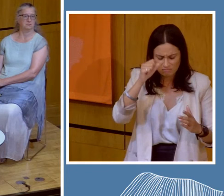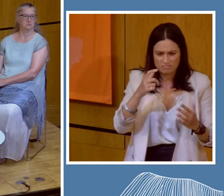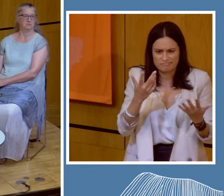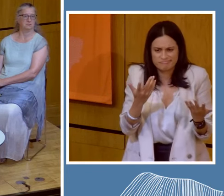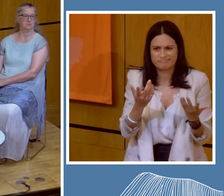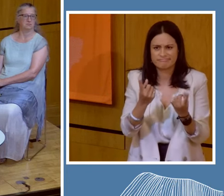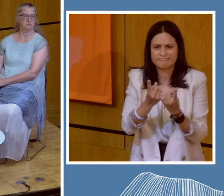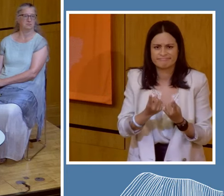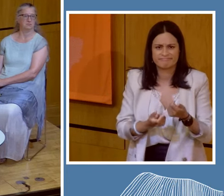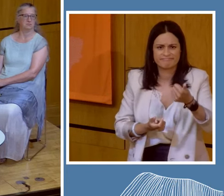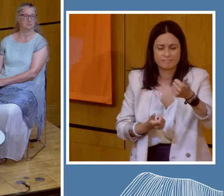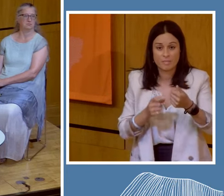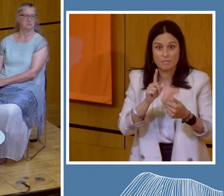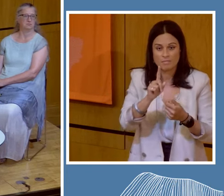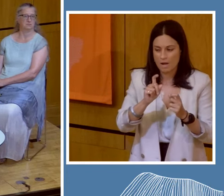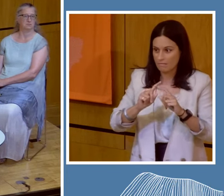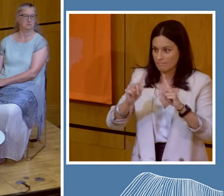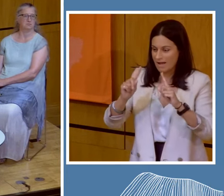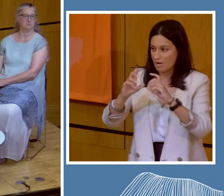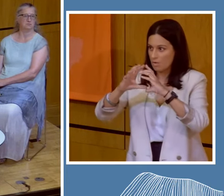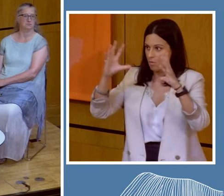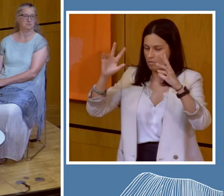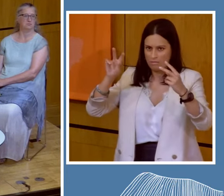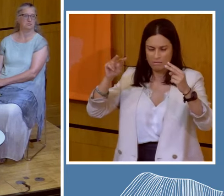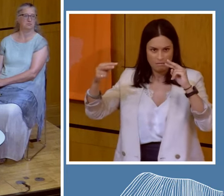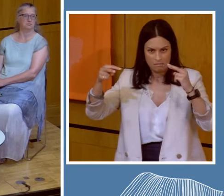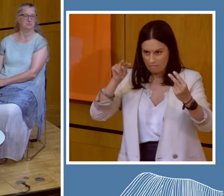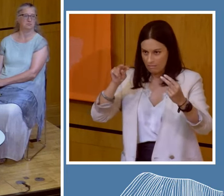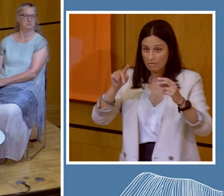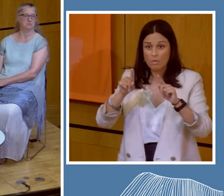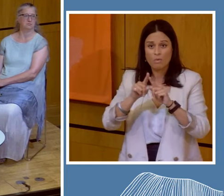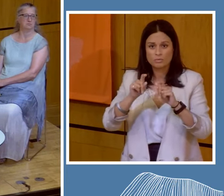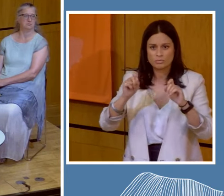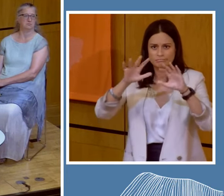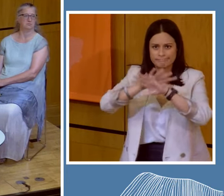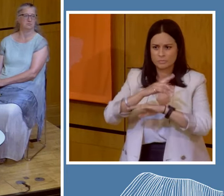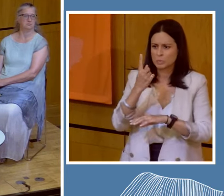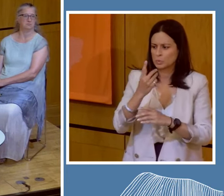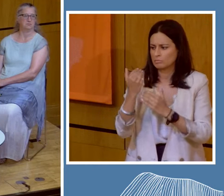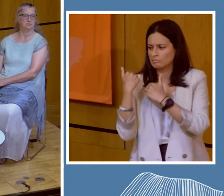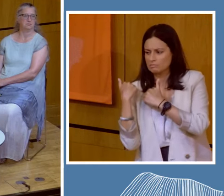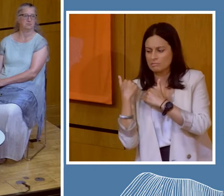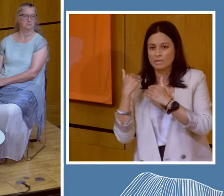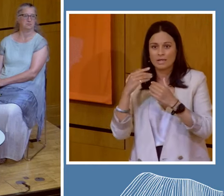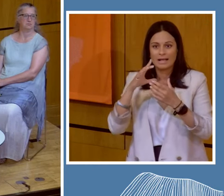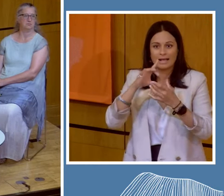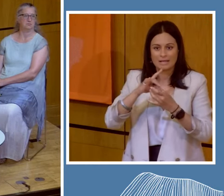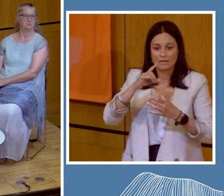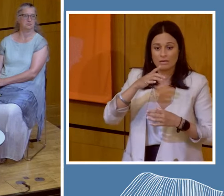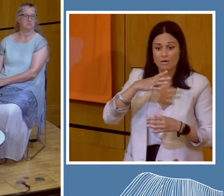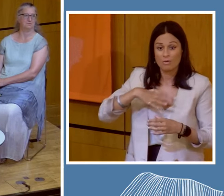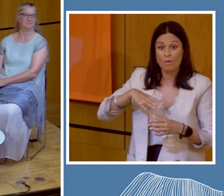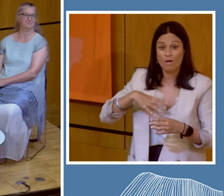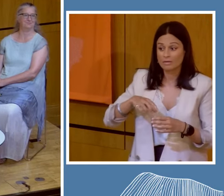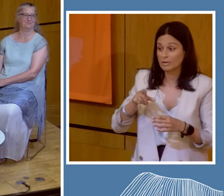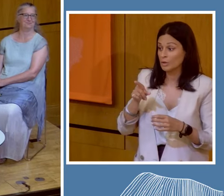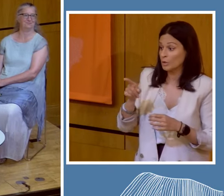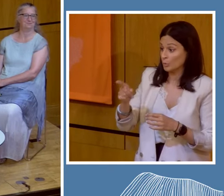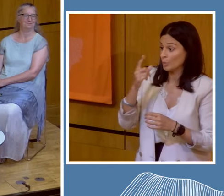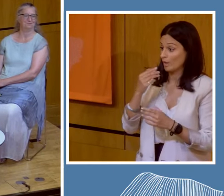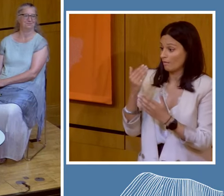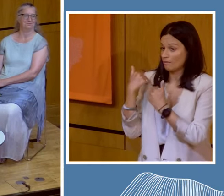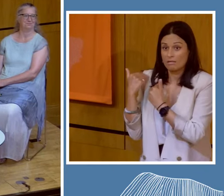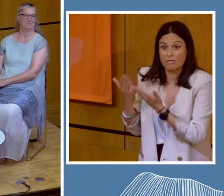And also an issue of confused responsibility, which often comes in the form of wanting it to be on someone else's shoulders.